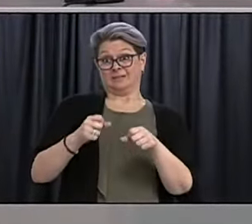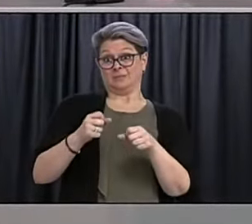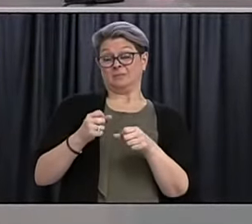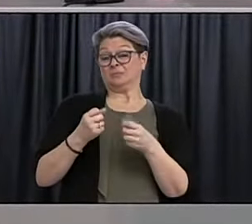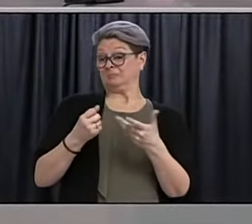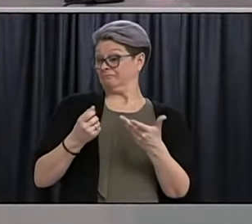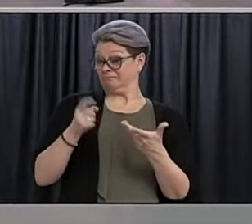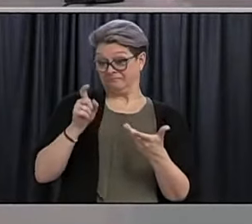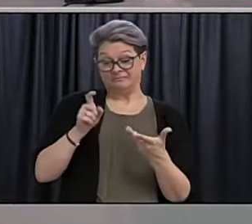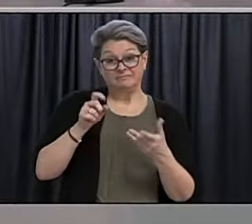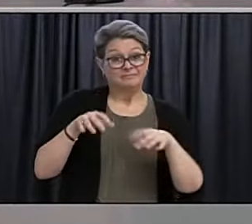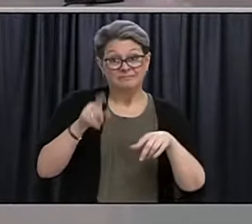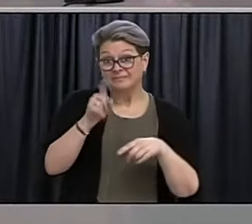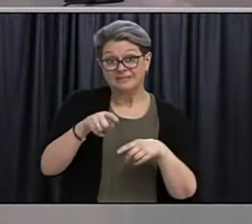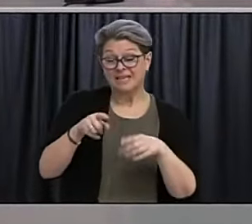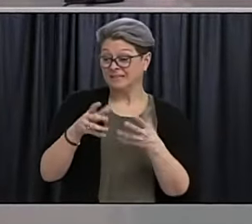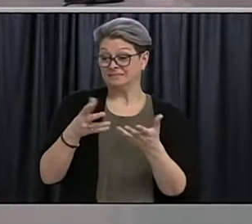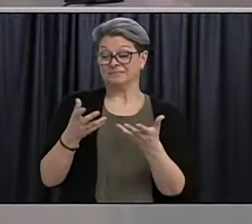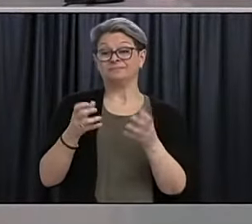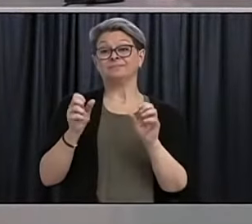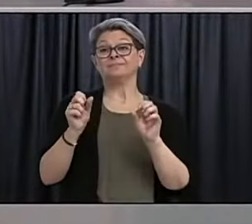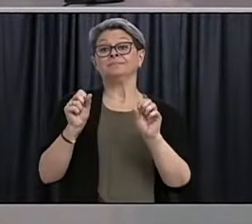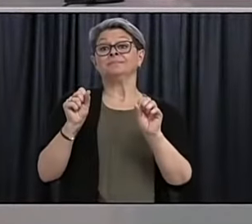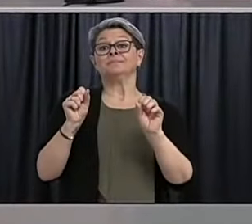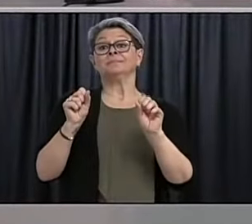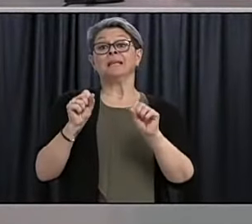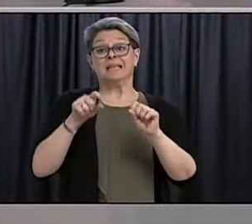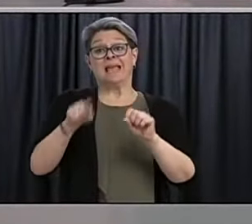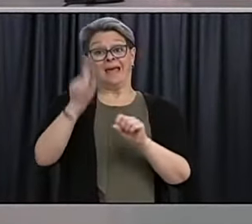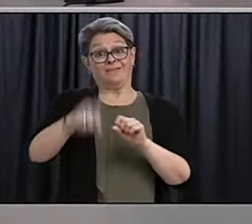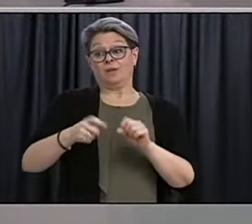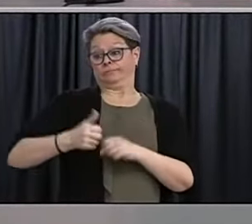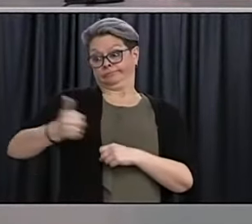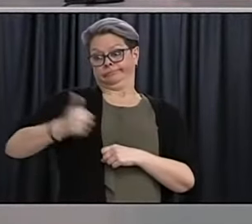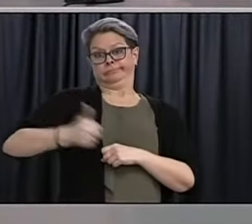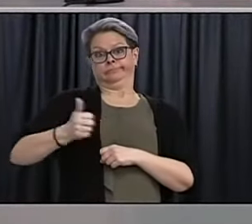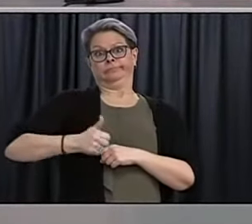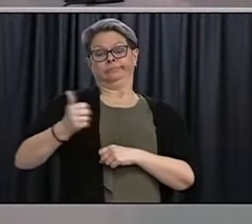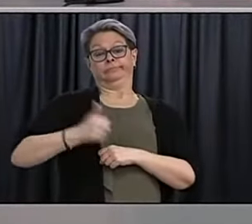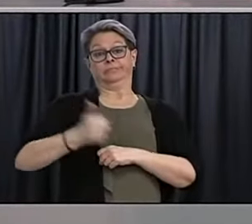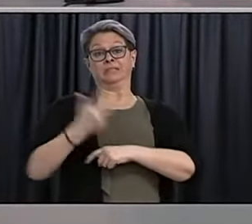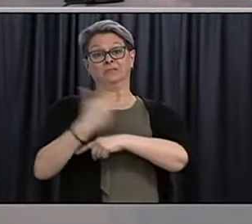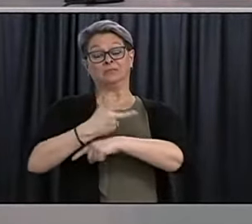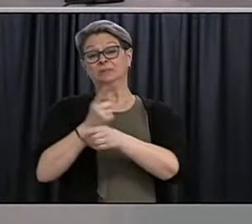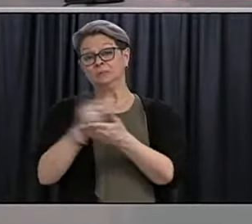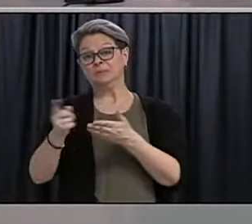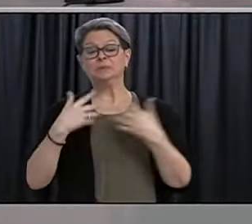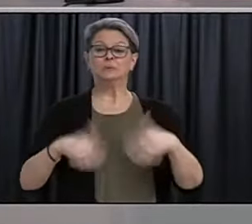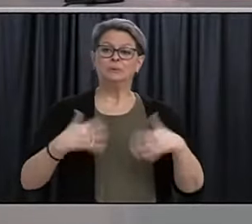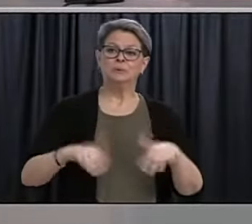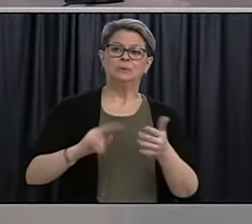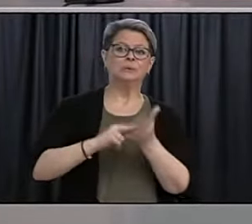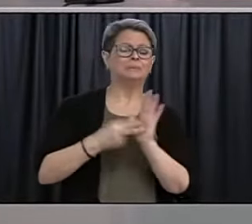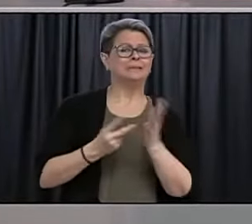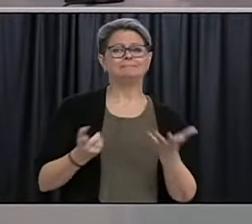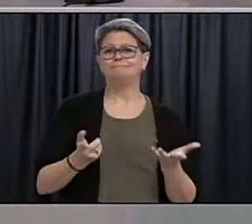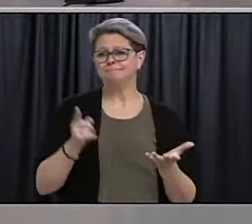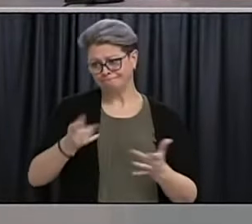exemption when it comes to vaccination prioritization? Because these people are sort of damned if they do and damned if they don't.